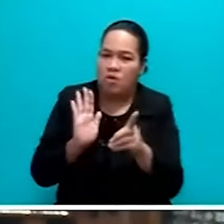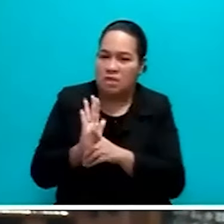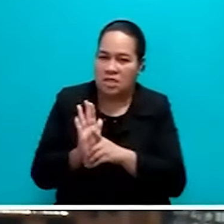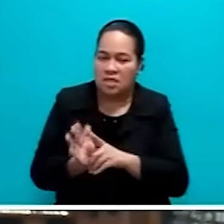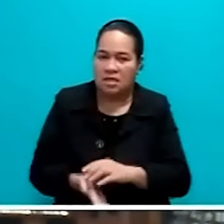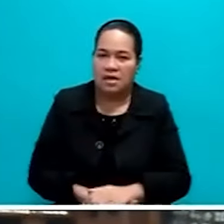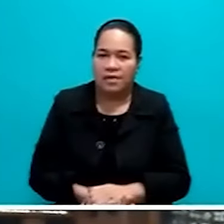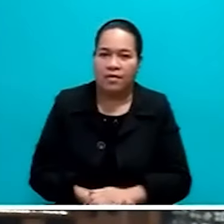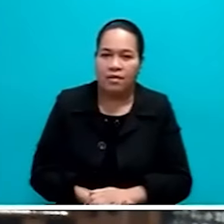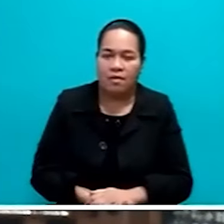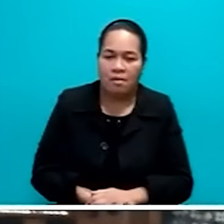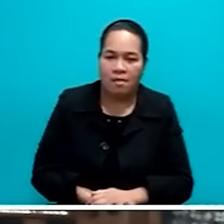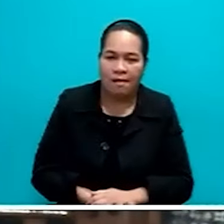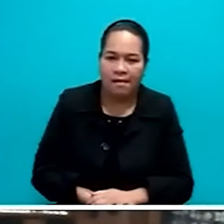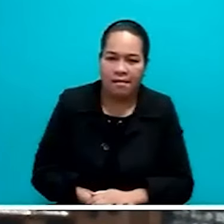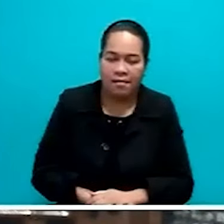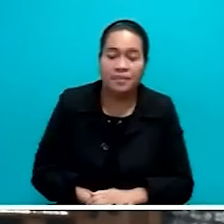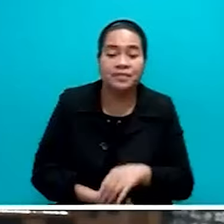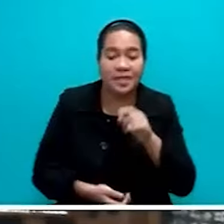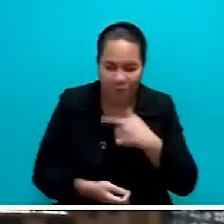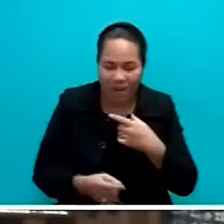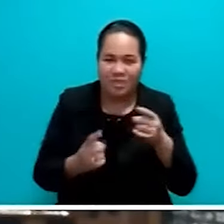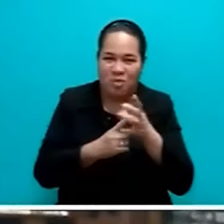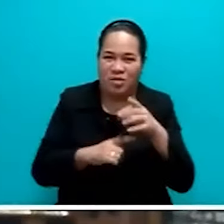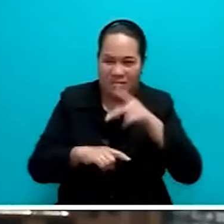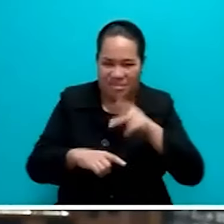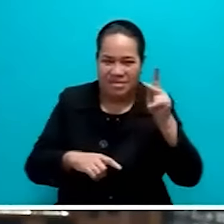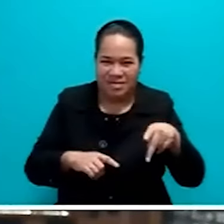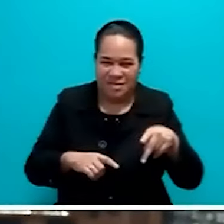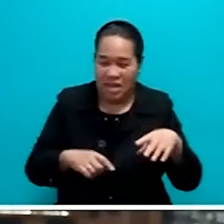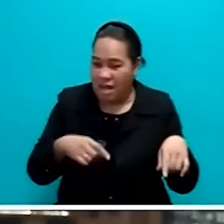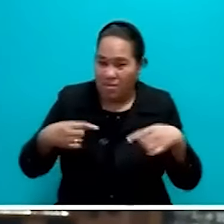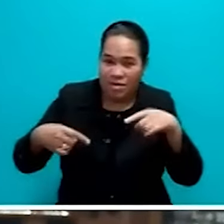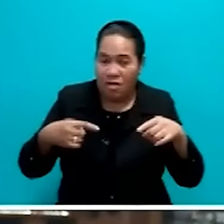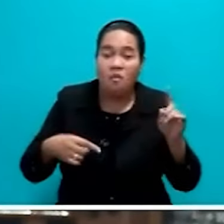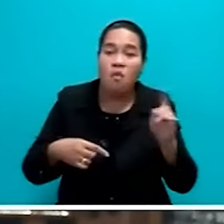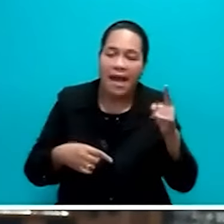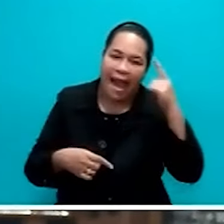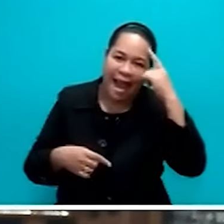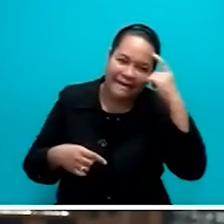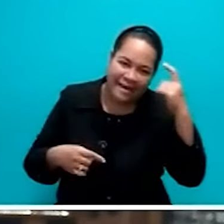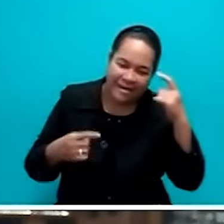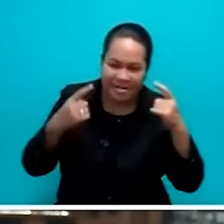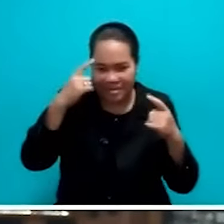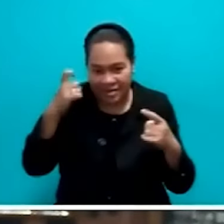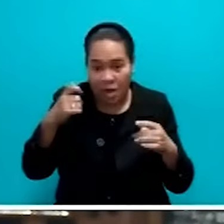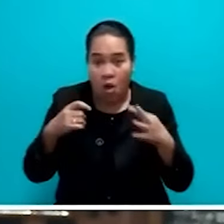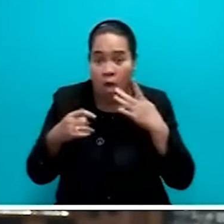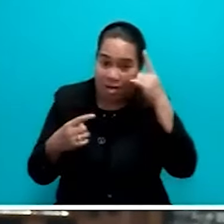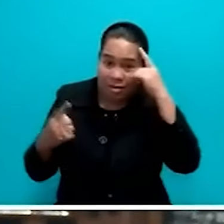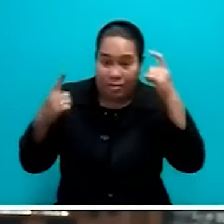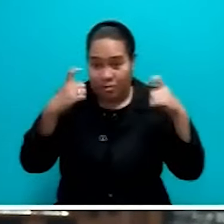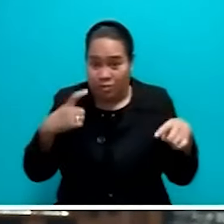And this is the essence of parliamentary debate, the battle of ideas, from which out of which comes